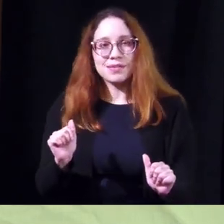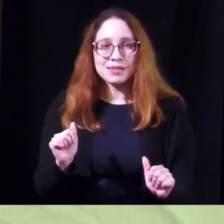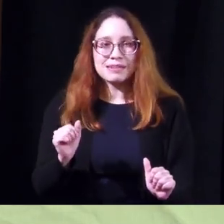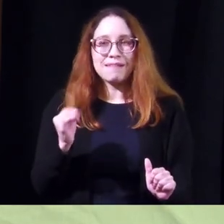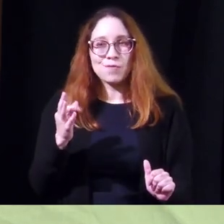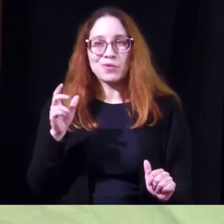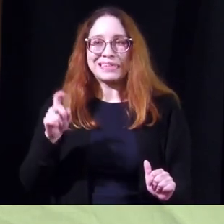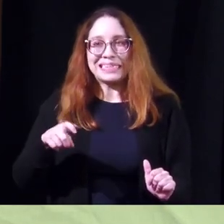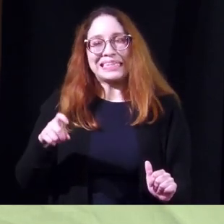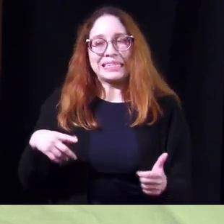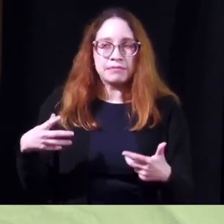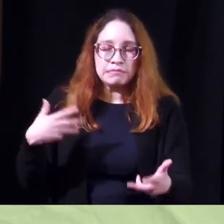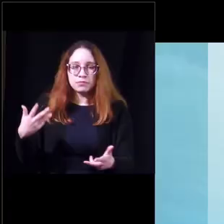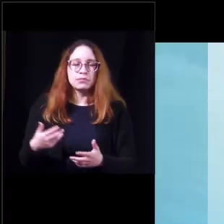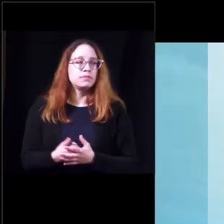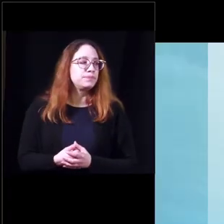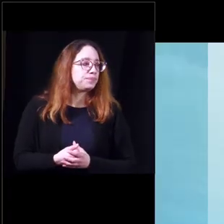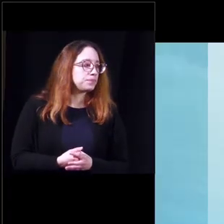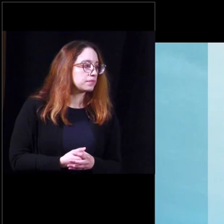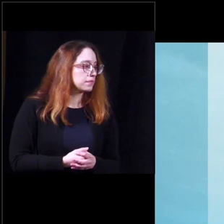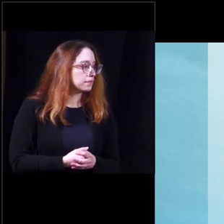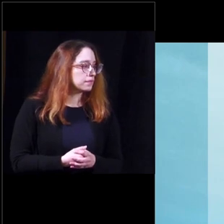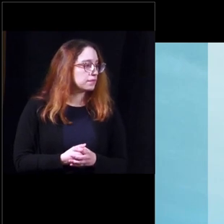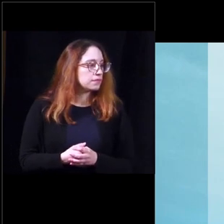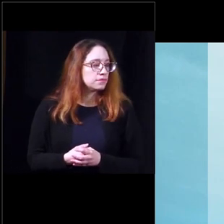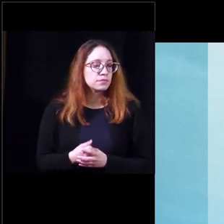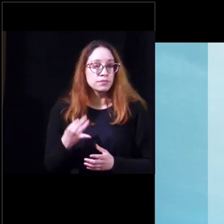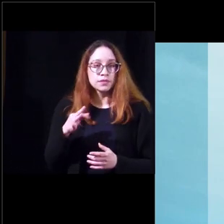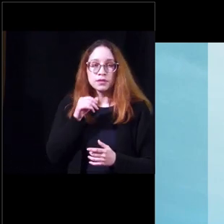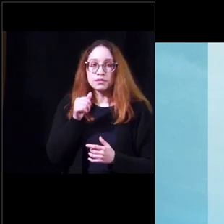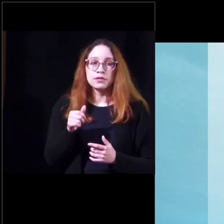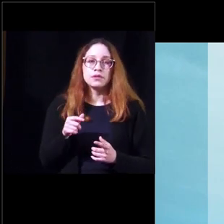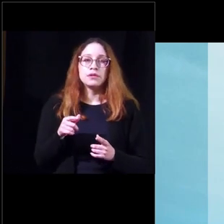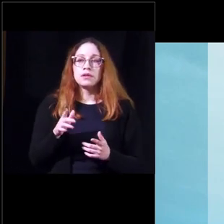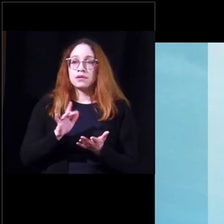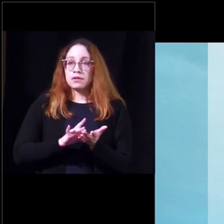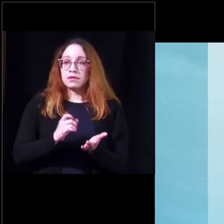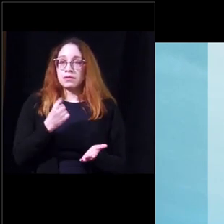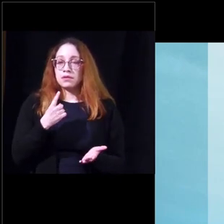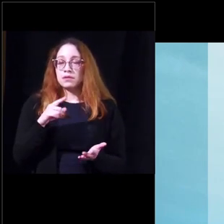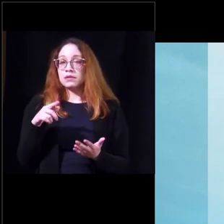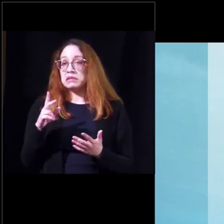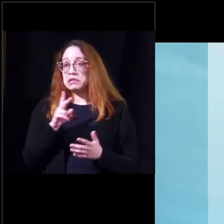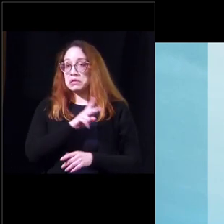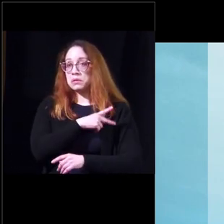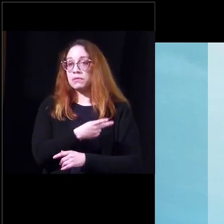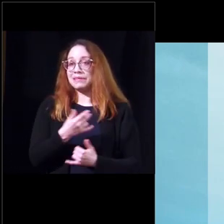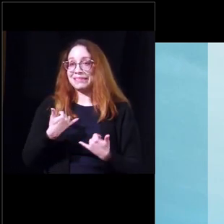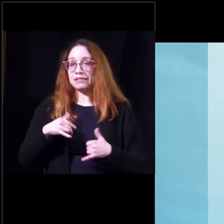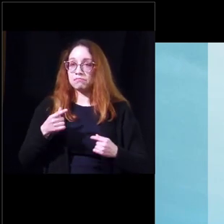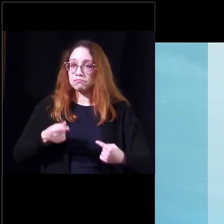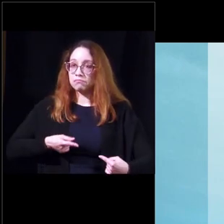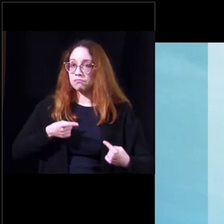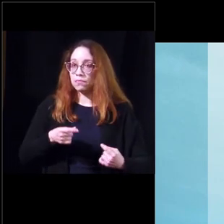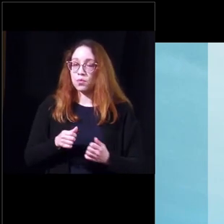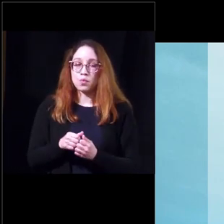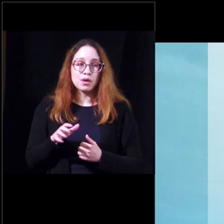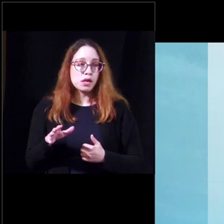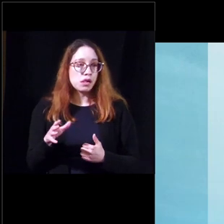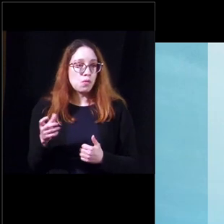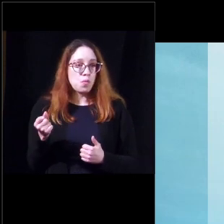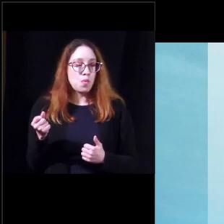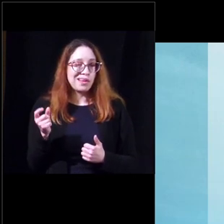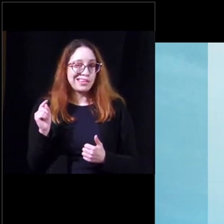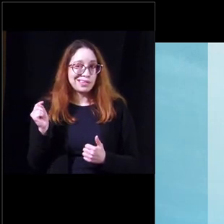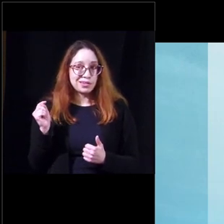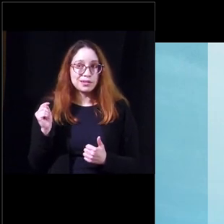desperation move so other than the oral medications if the patient's still having difficulties with retaining